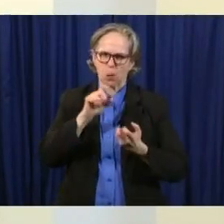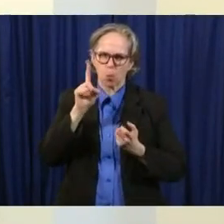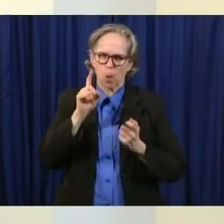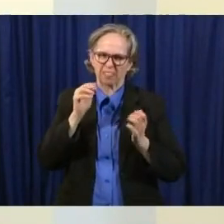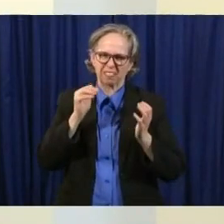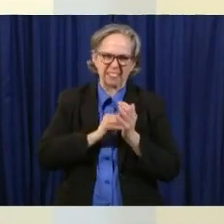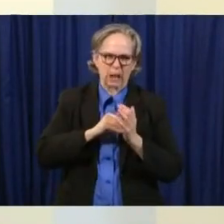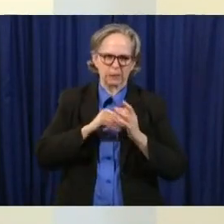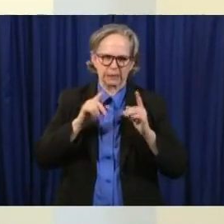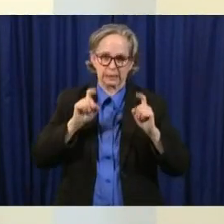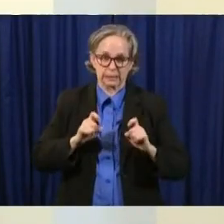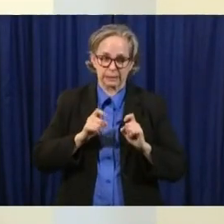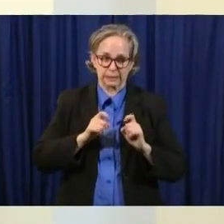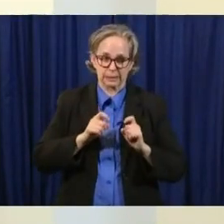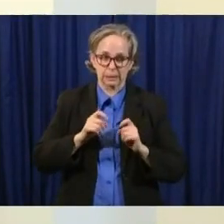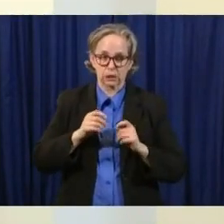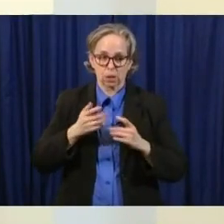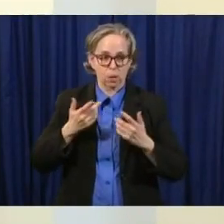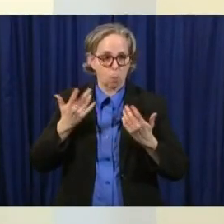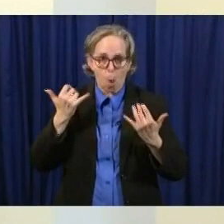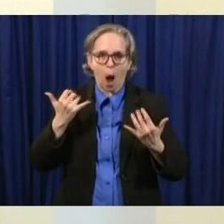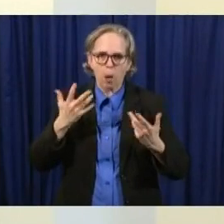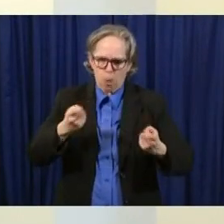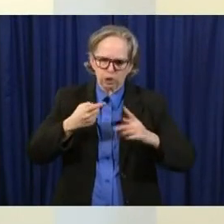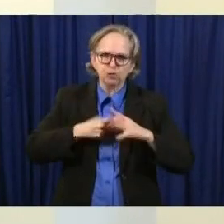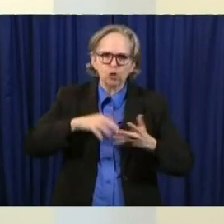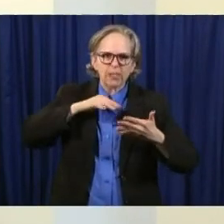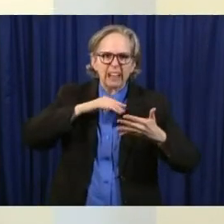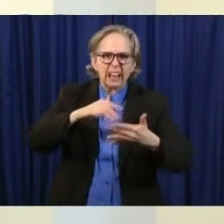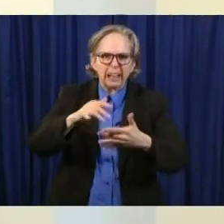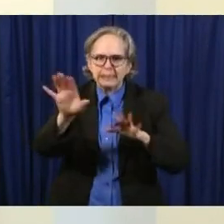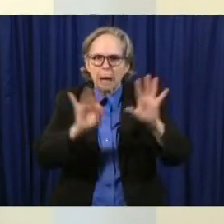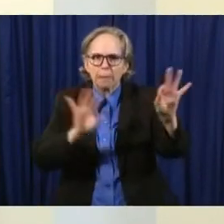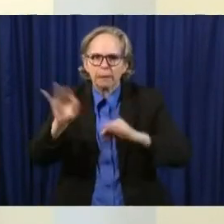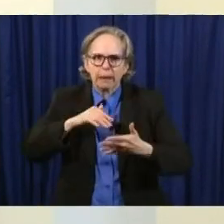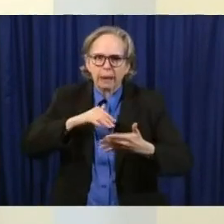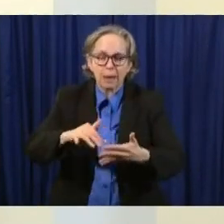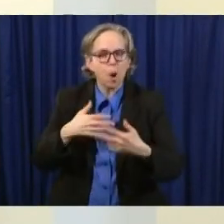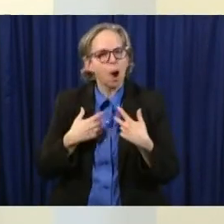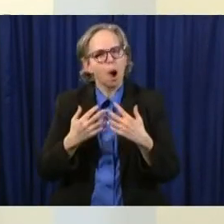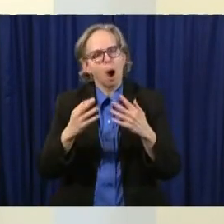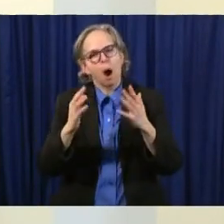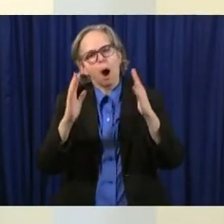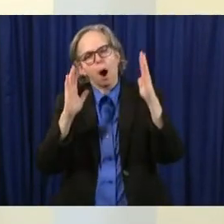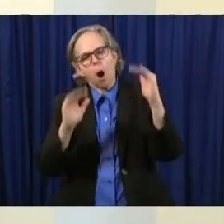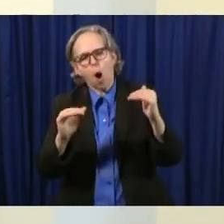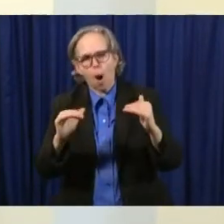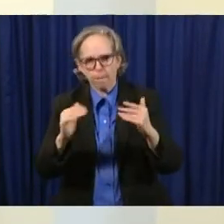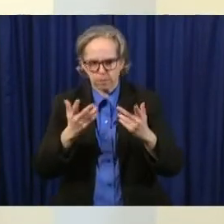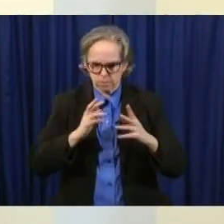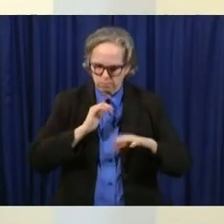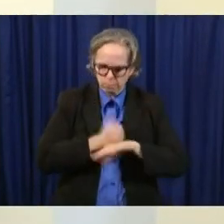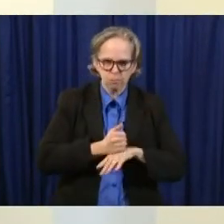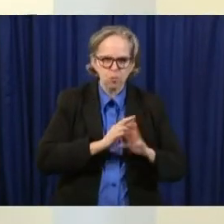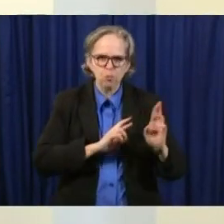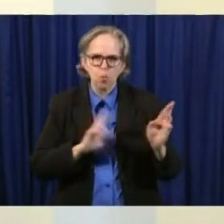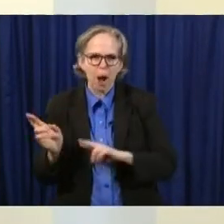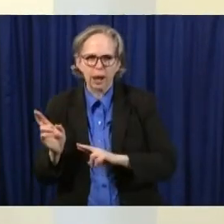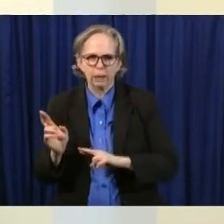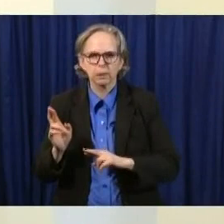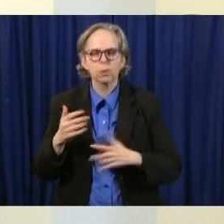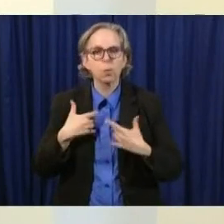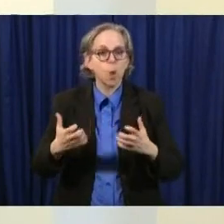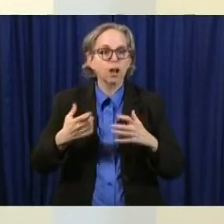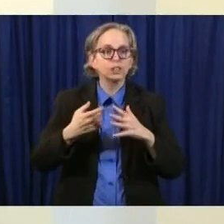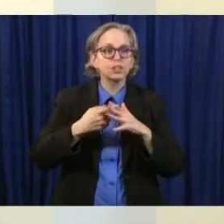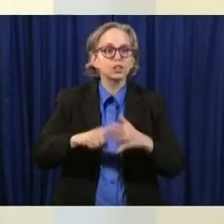that will allow us to do that but we're very much hoping we've had the science we have the study set and we're hoping to begin our prevalence study this monday